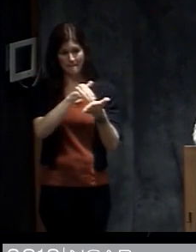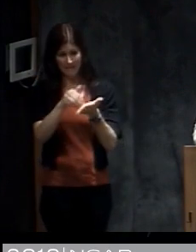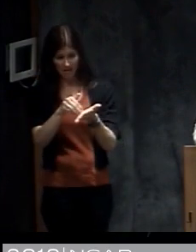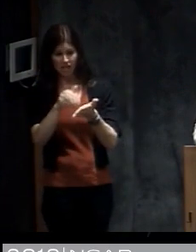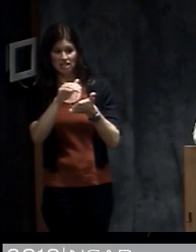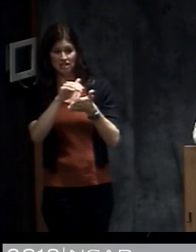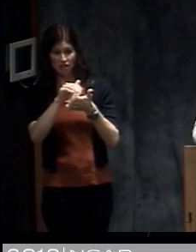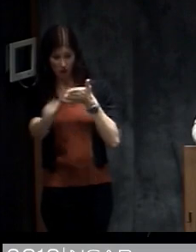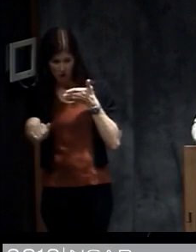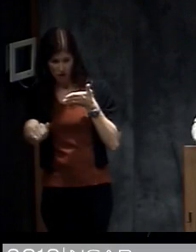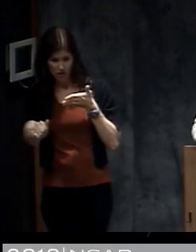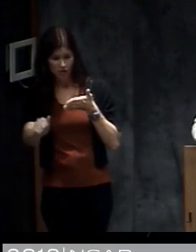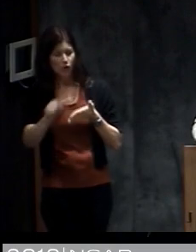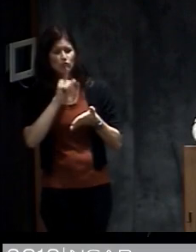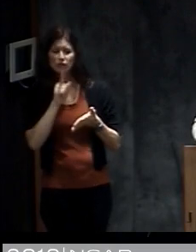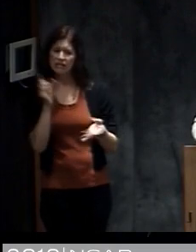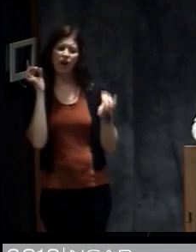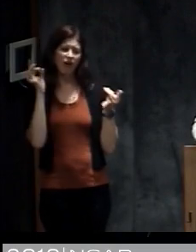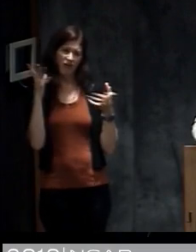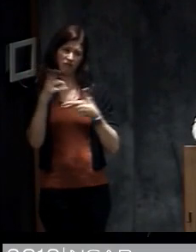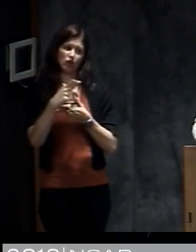dollars. So it was a devastating hurricane.